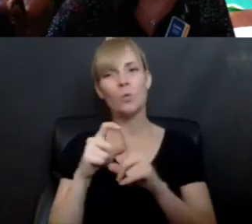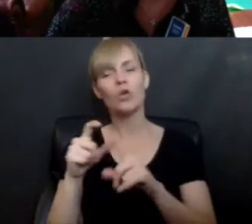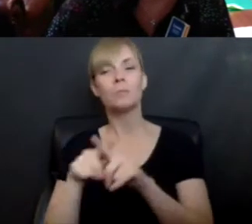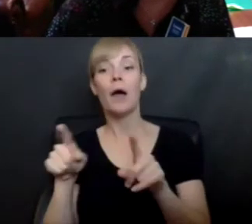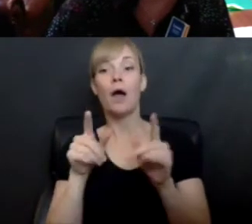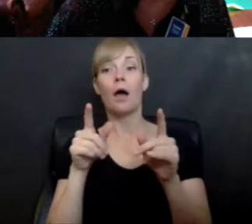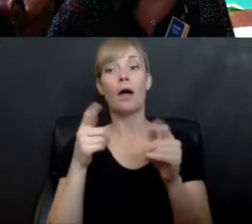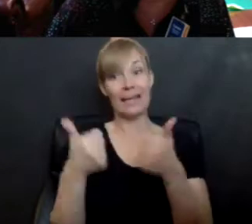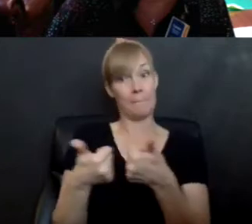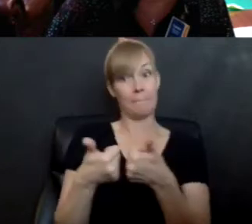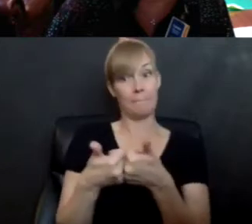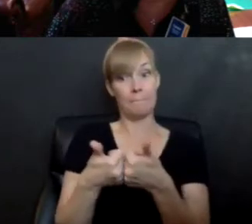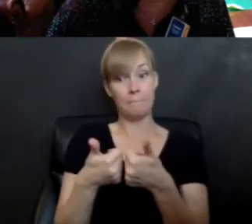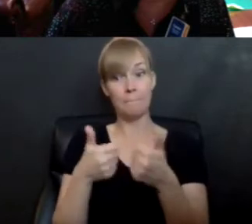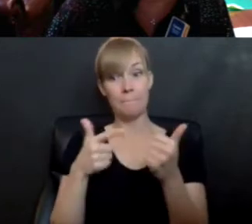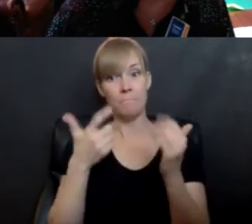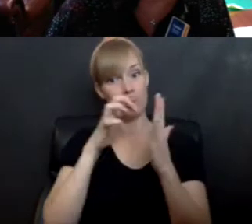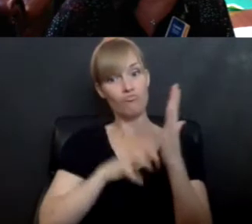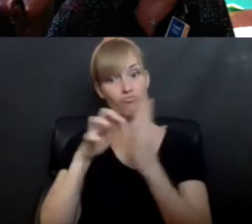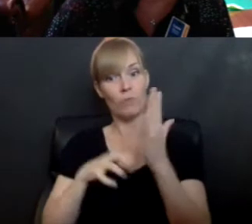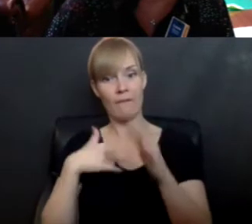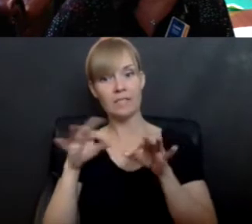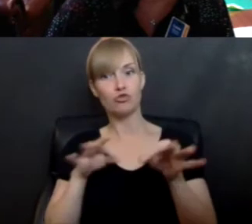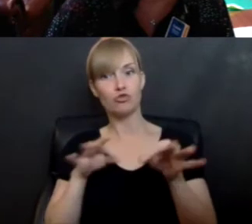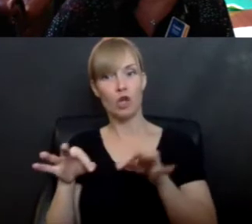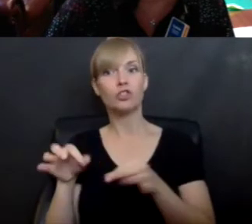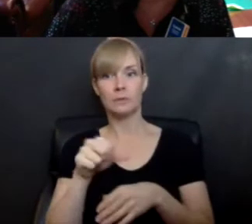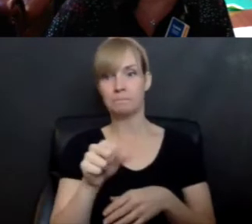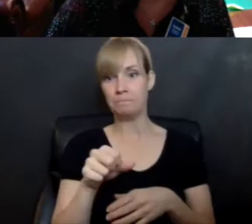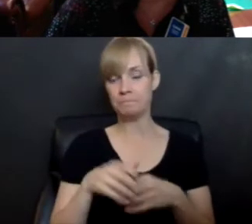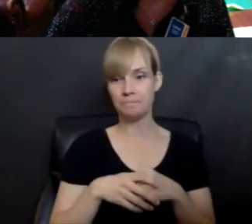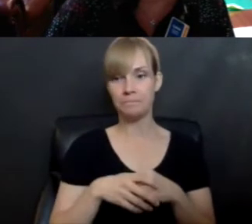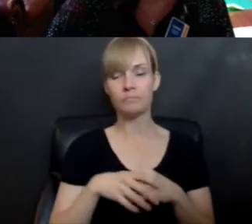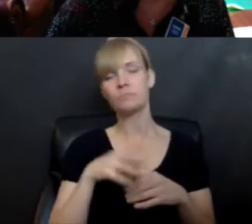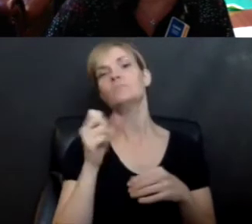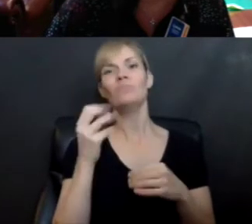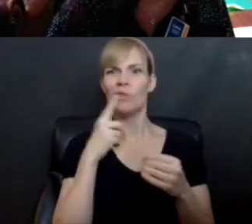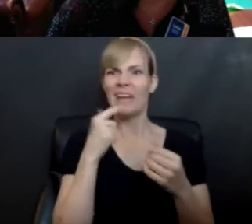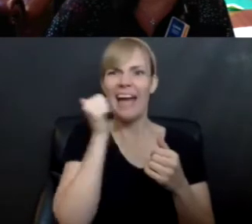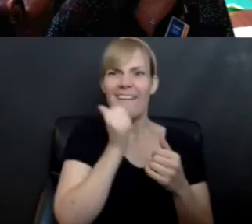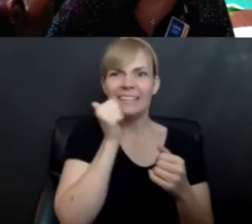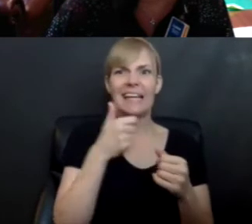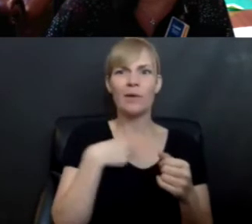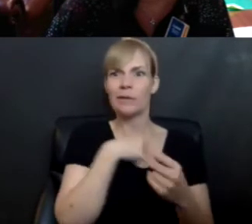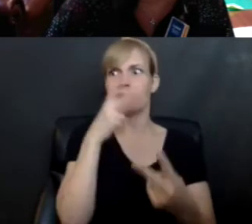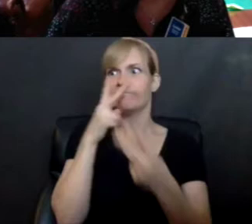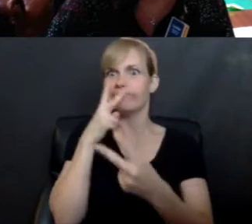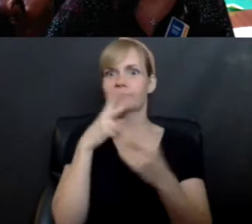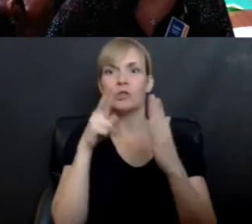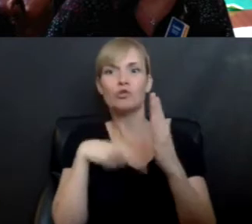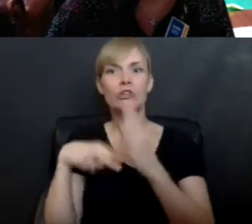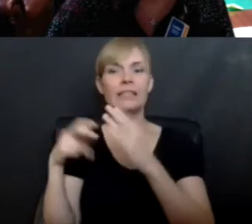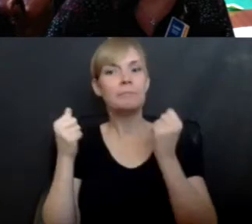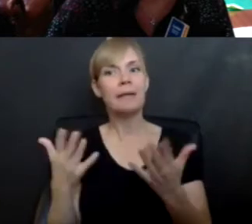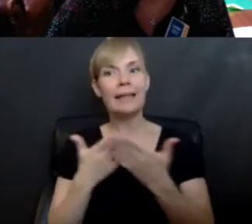Exactly. For a game called life. Right? So there are tons of things that we can read that we